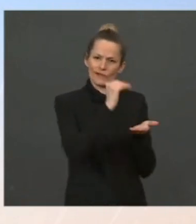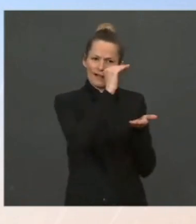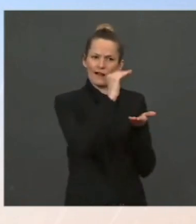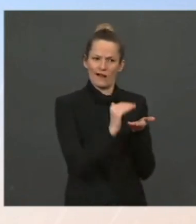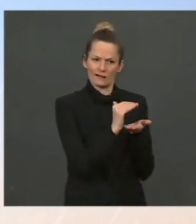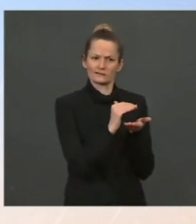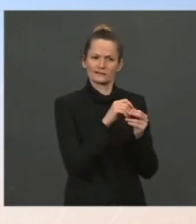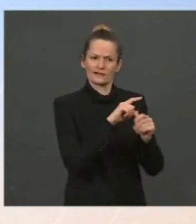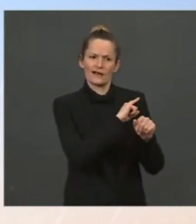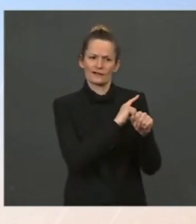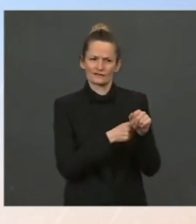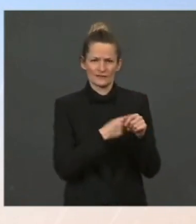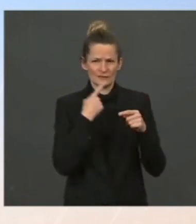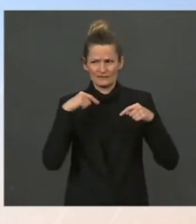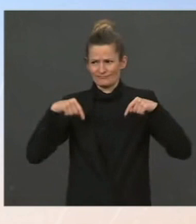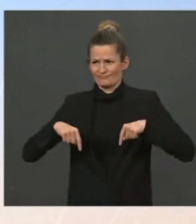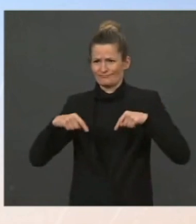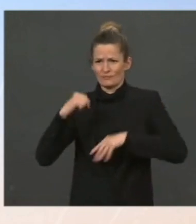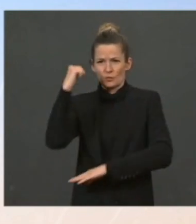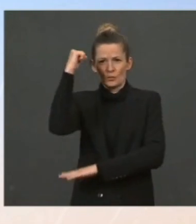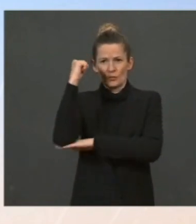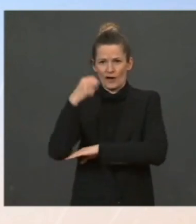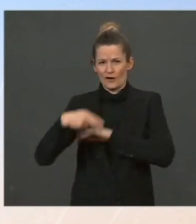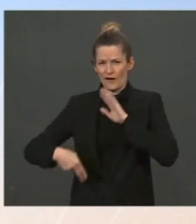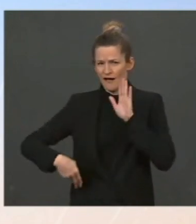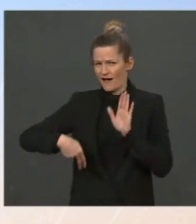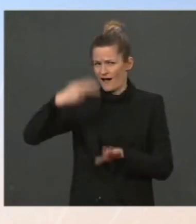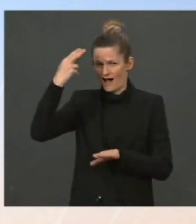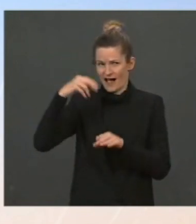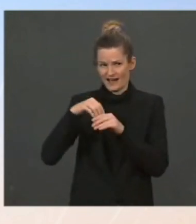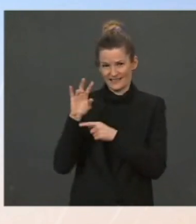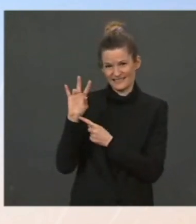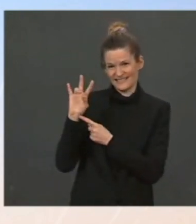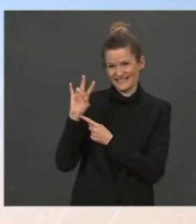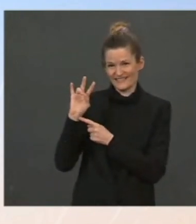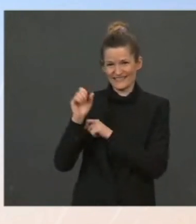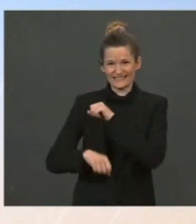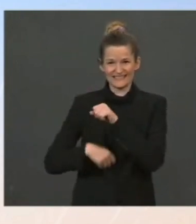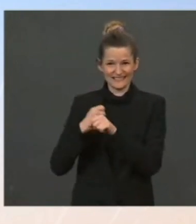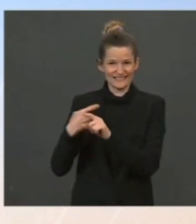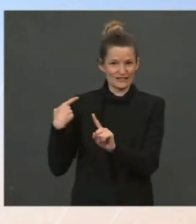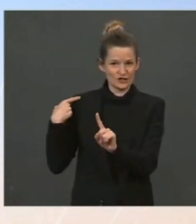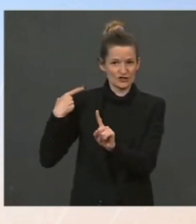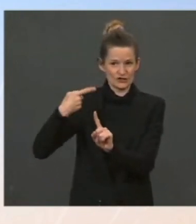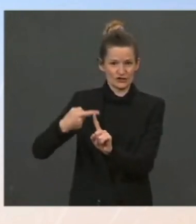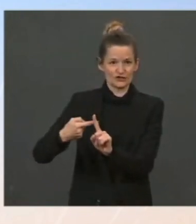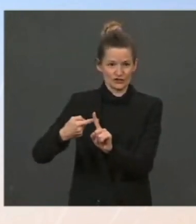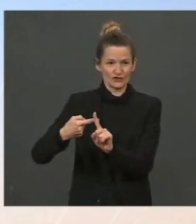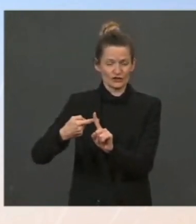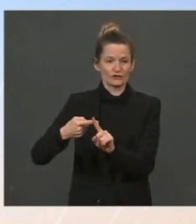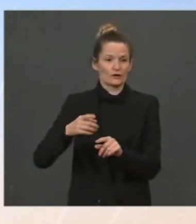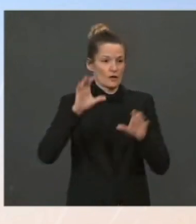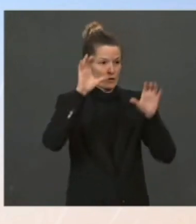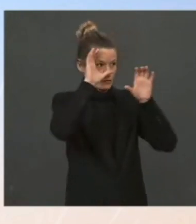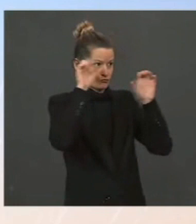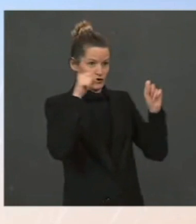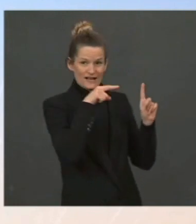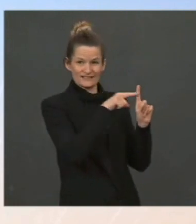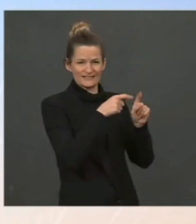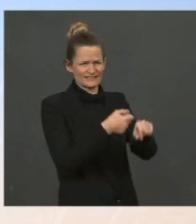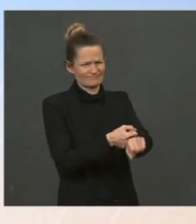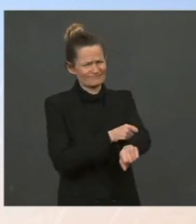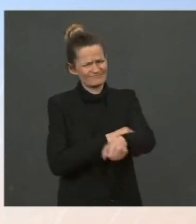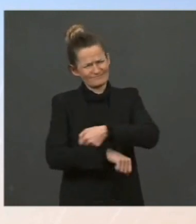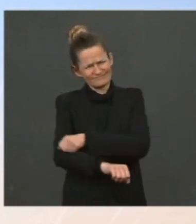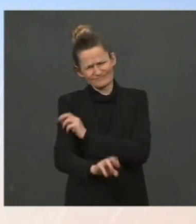in seven years. And to be clear, the president is prepared to use every appropriate tool